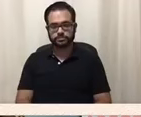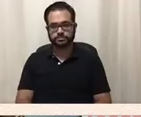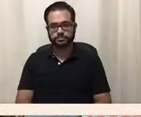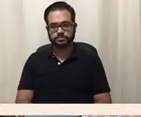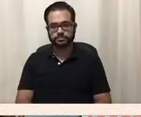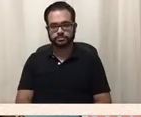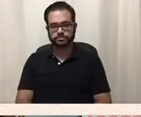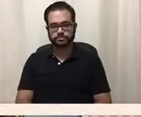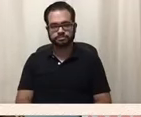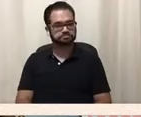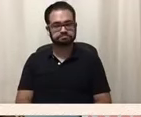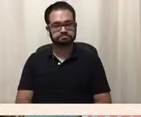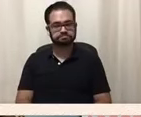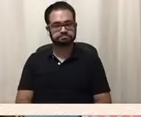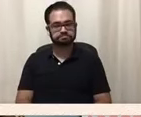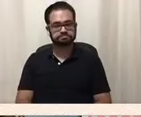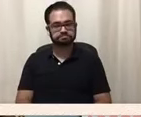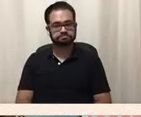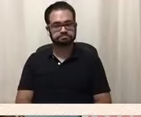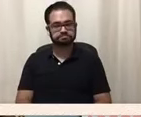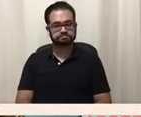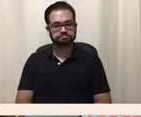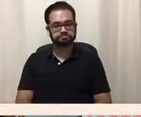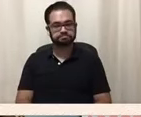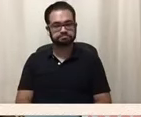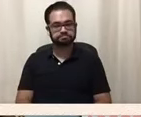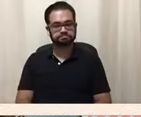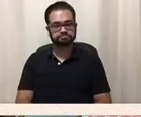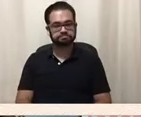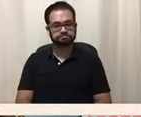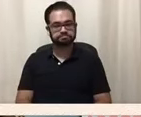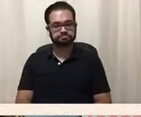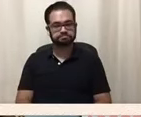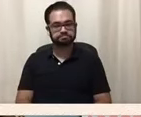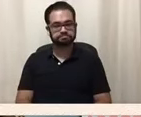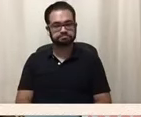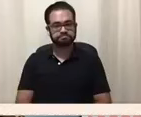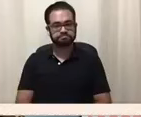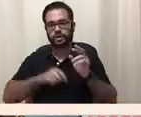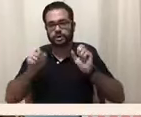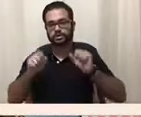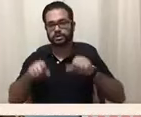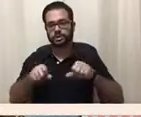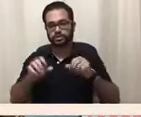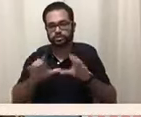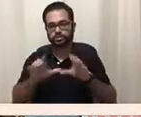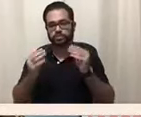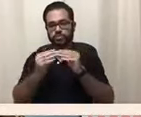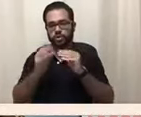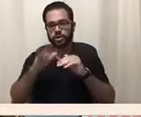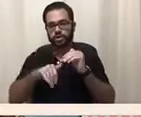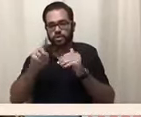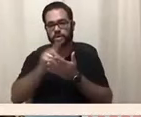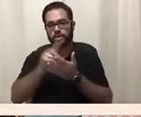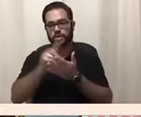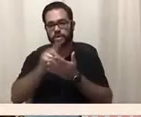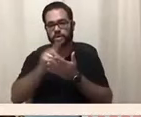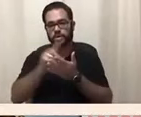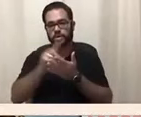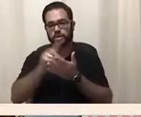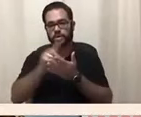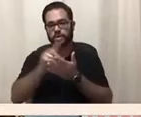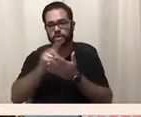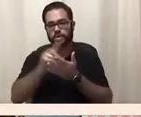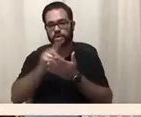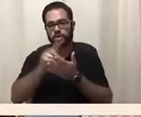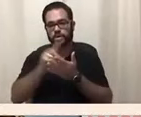Hopefully we can actually do more than just one week. We can try to pass it for a month to celebrate disability